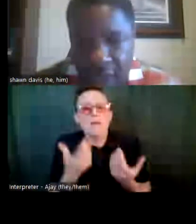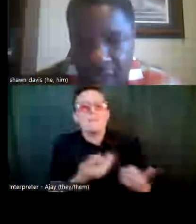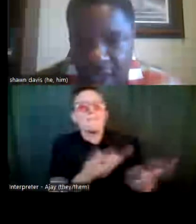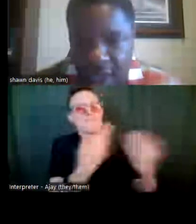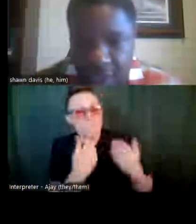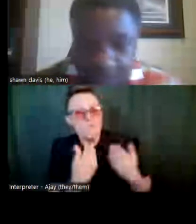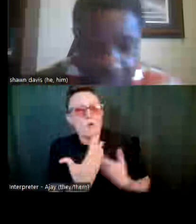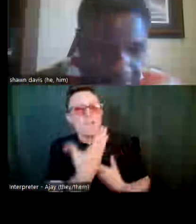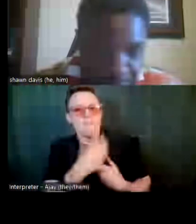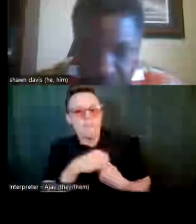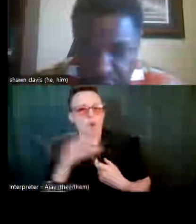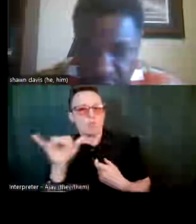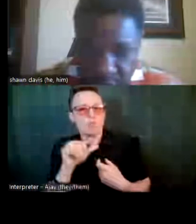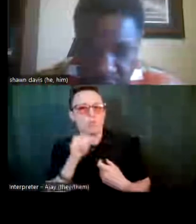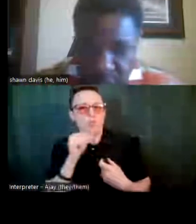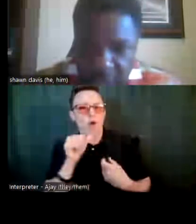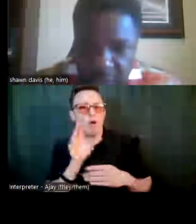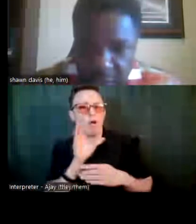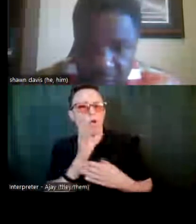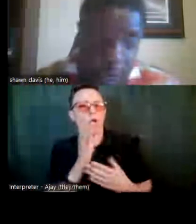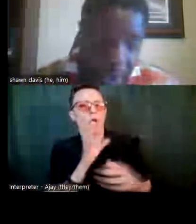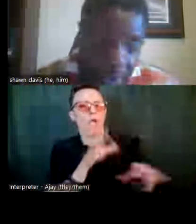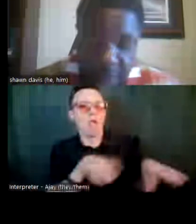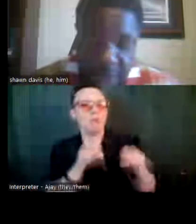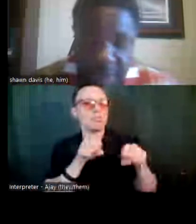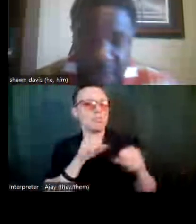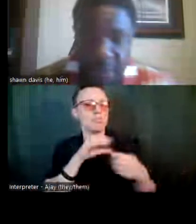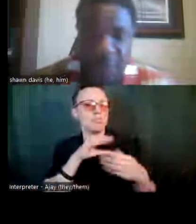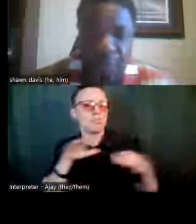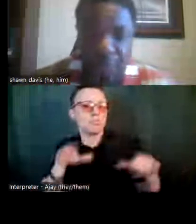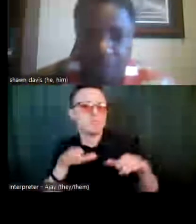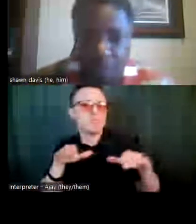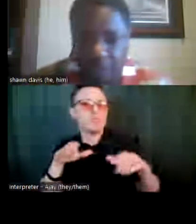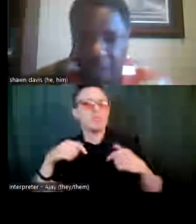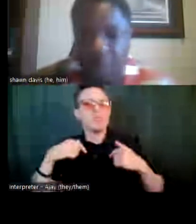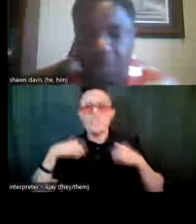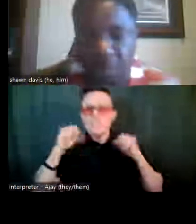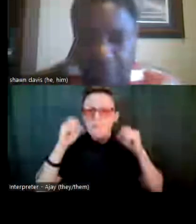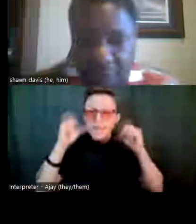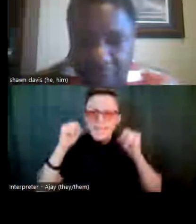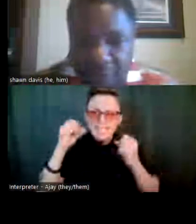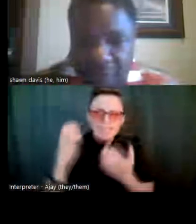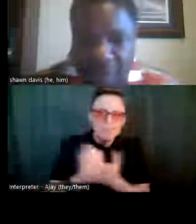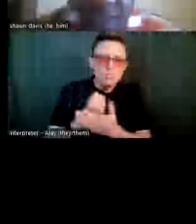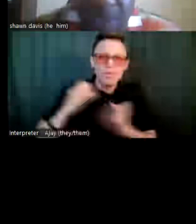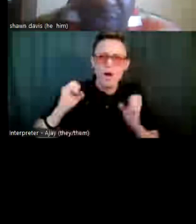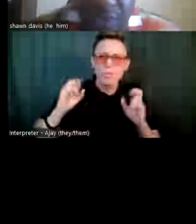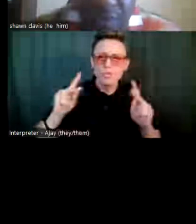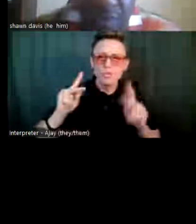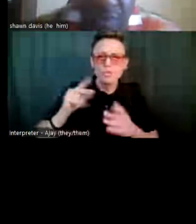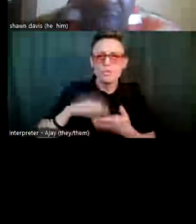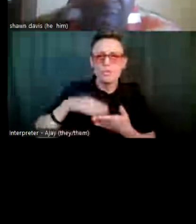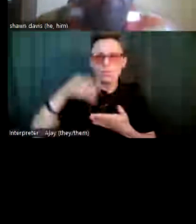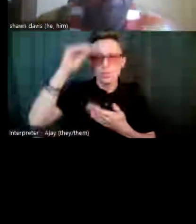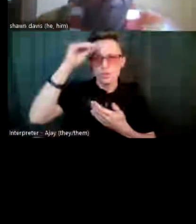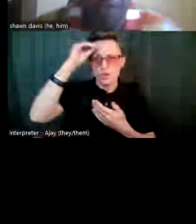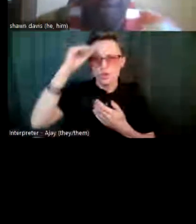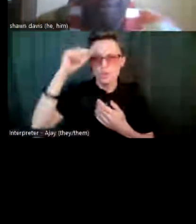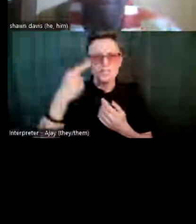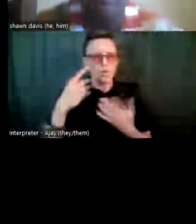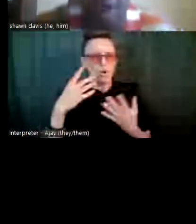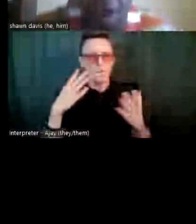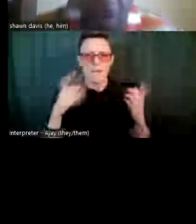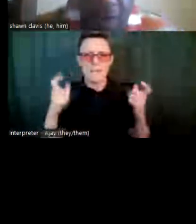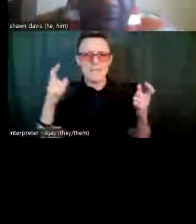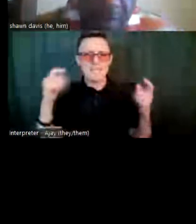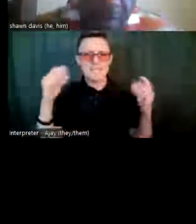been an amazing journey to learn. And I tell people, you know, he's been one of my biggest teachers, viewing